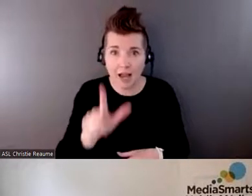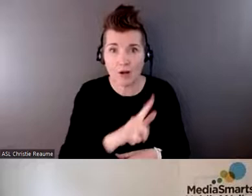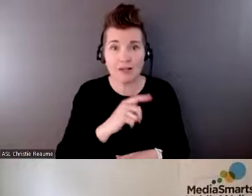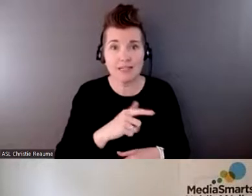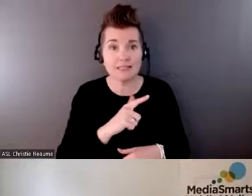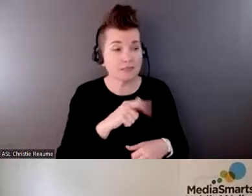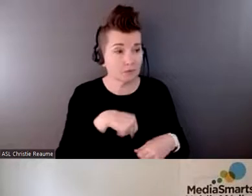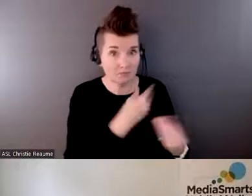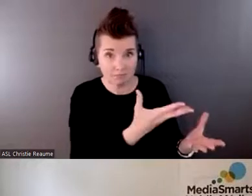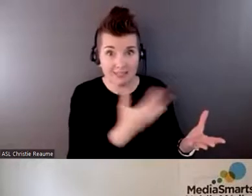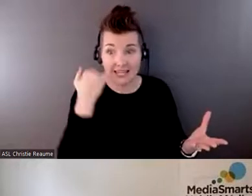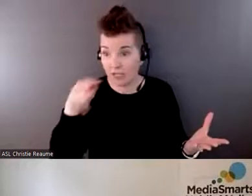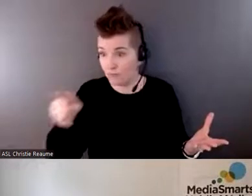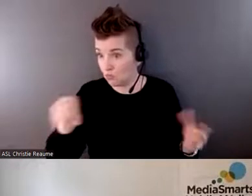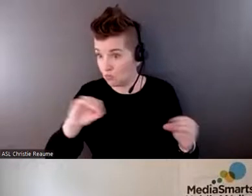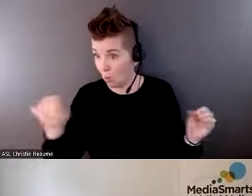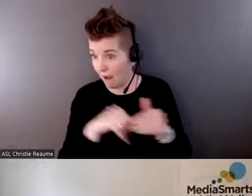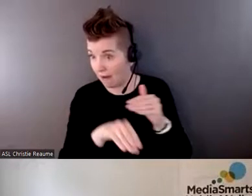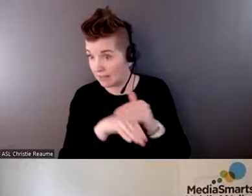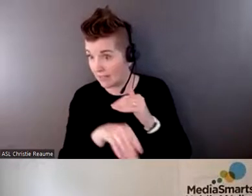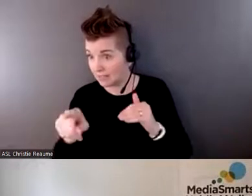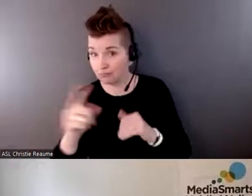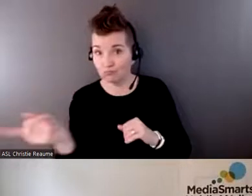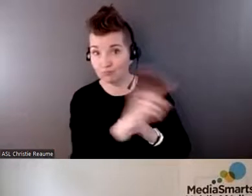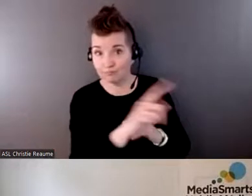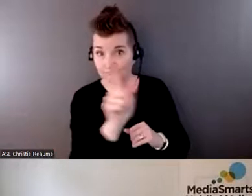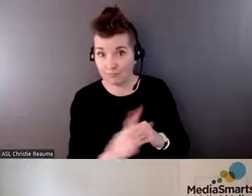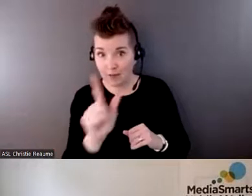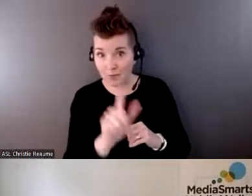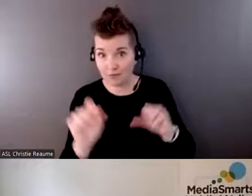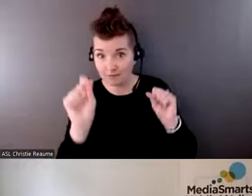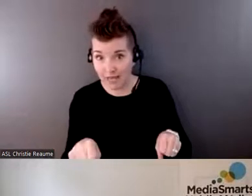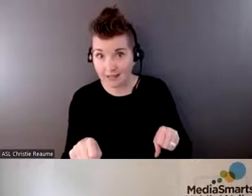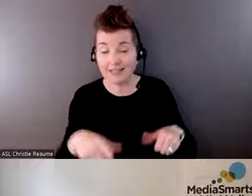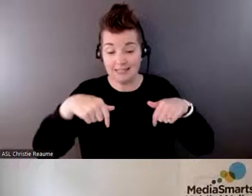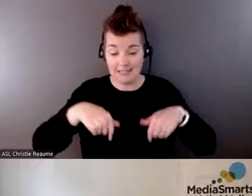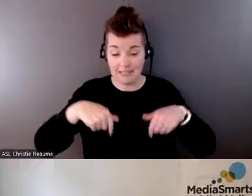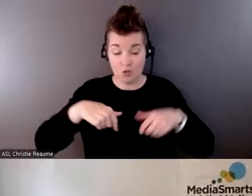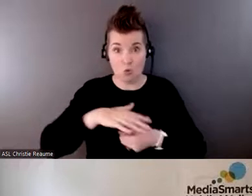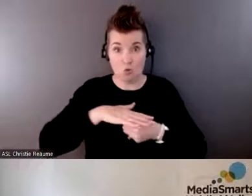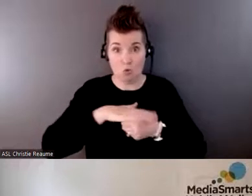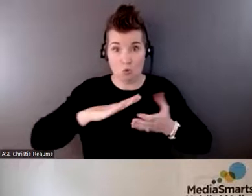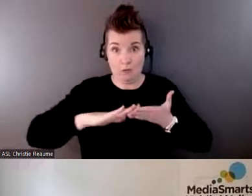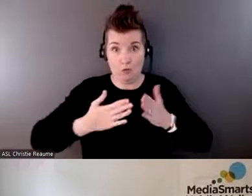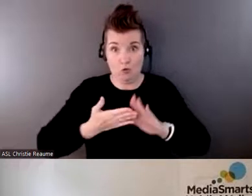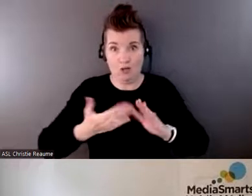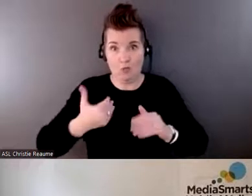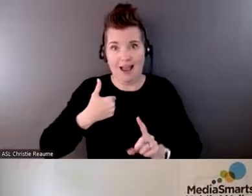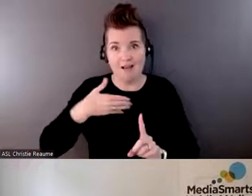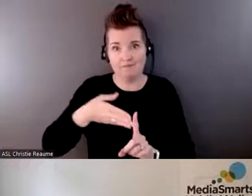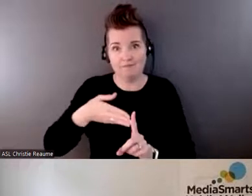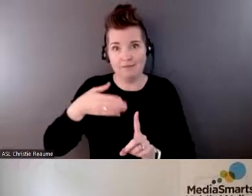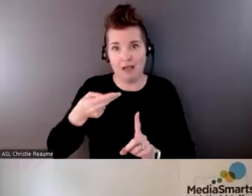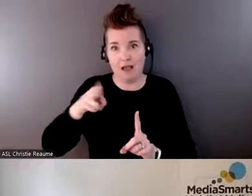access, that that was a place they could go. We also have a community hub here in our local community that received funding for